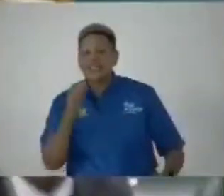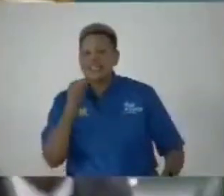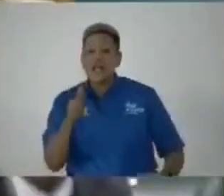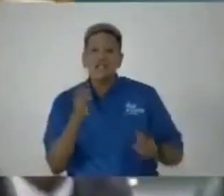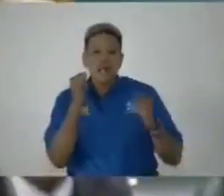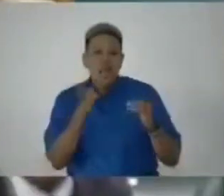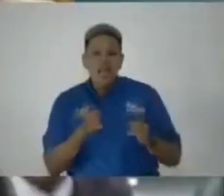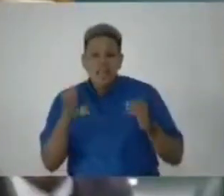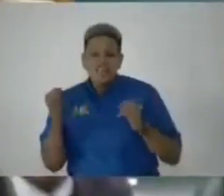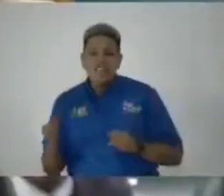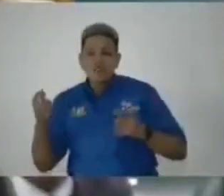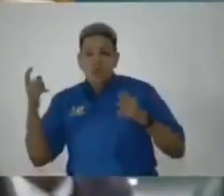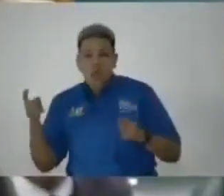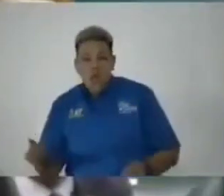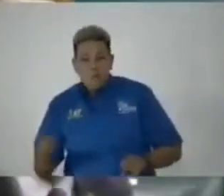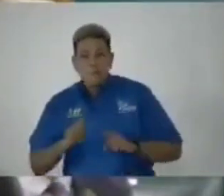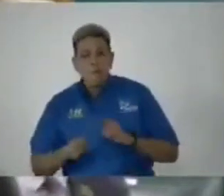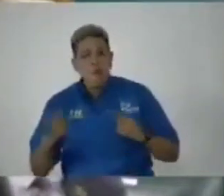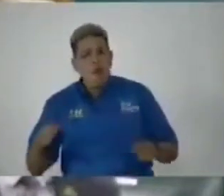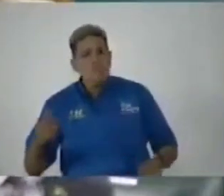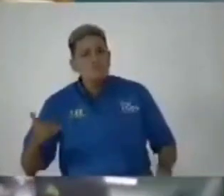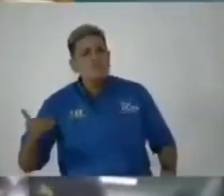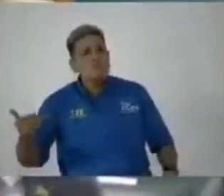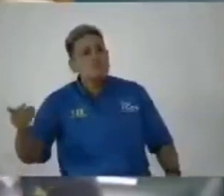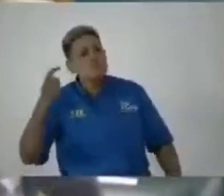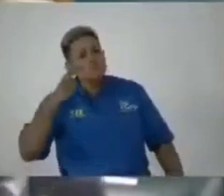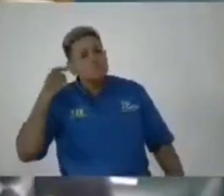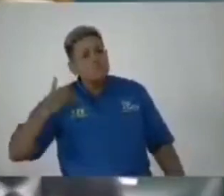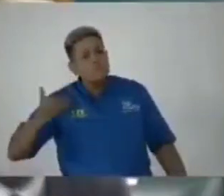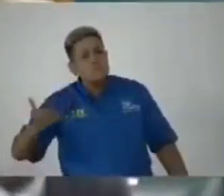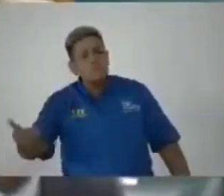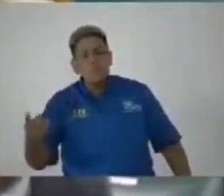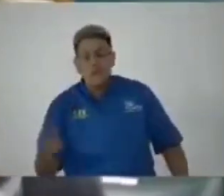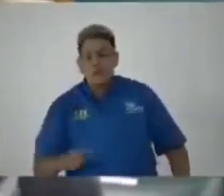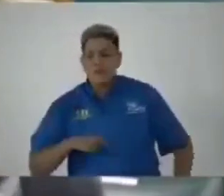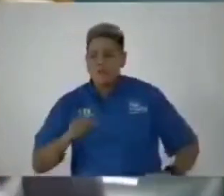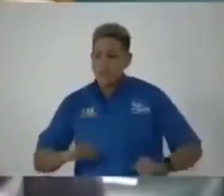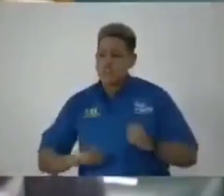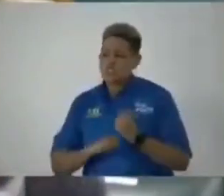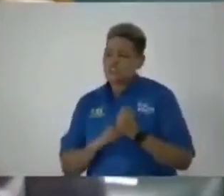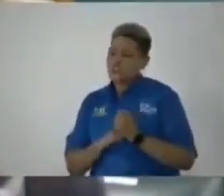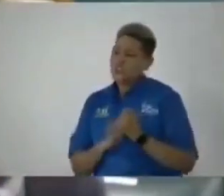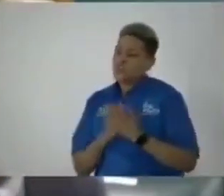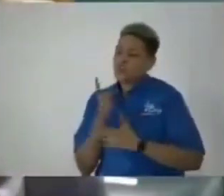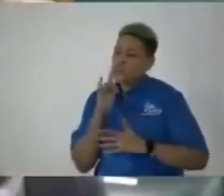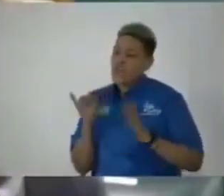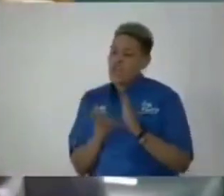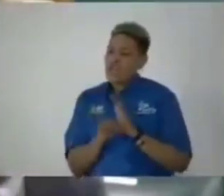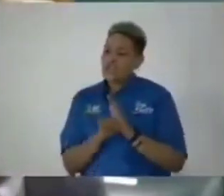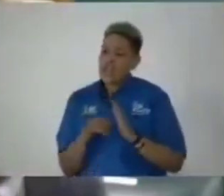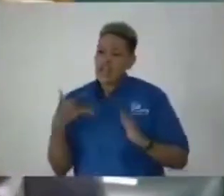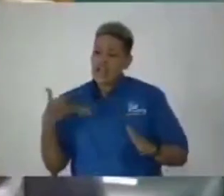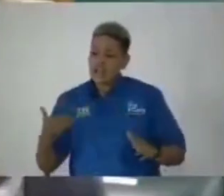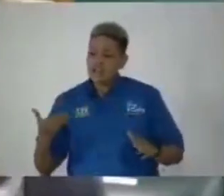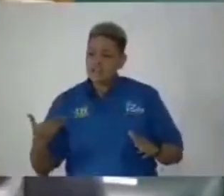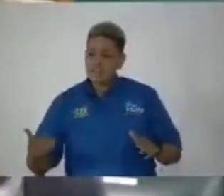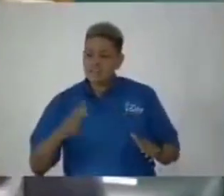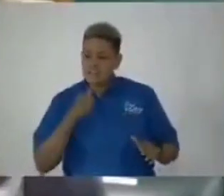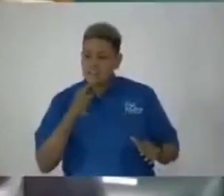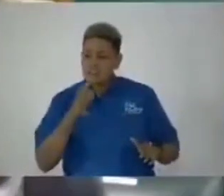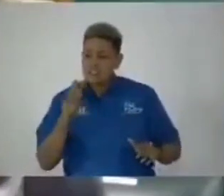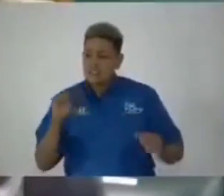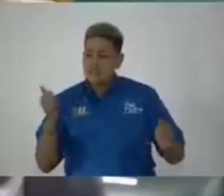individual incident, but a trend. And if I can support him by identifying a trend, I do not see anything